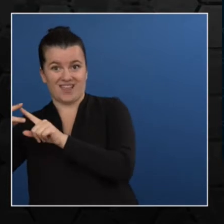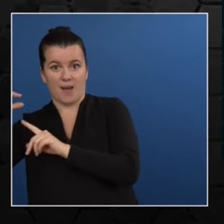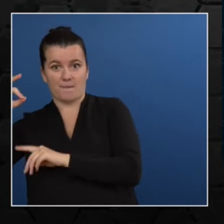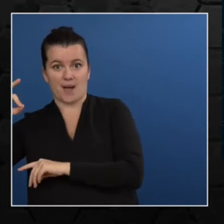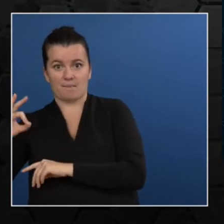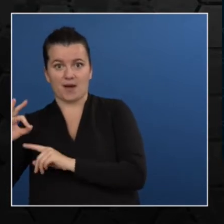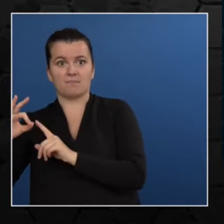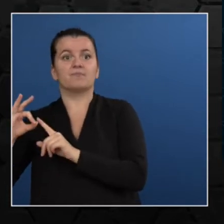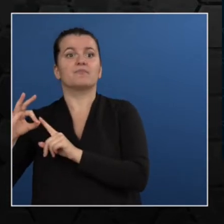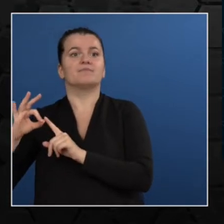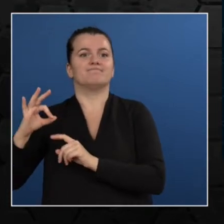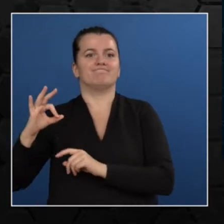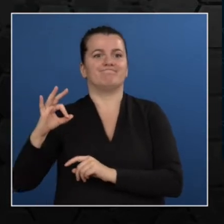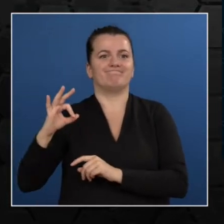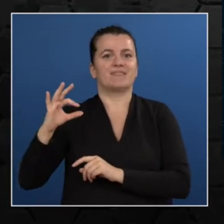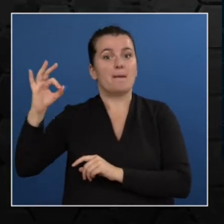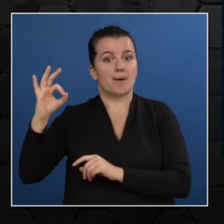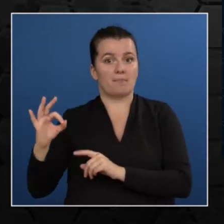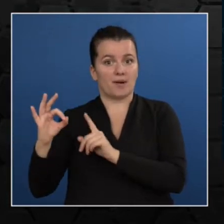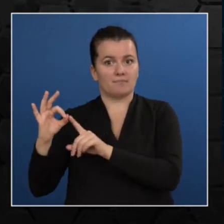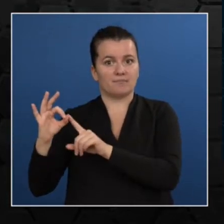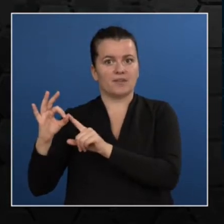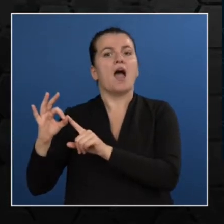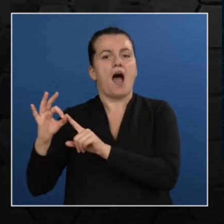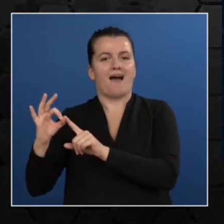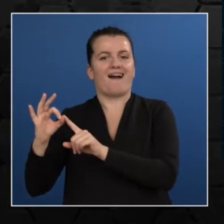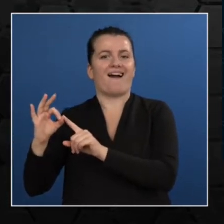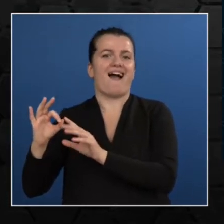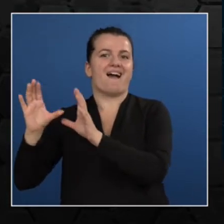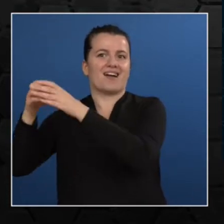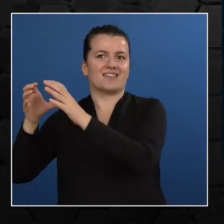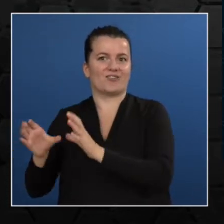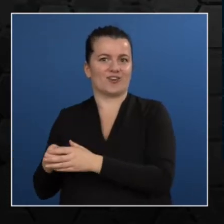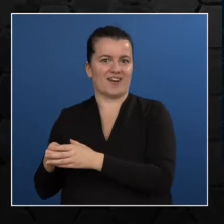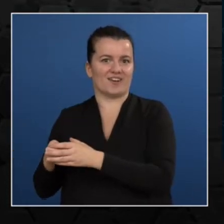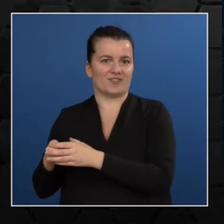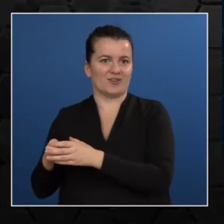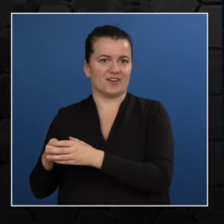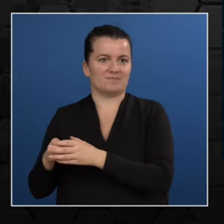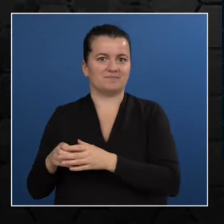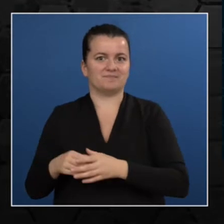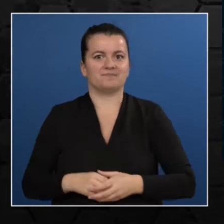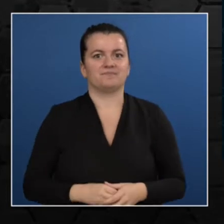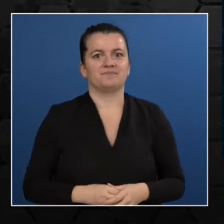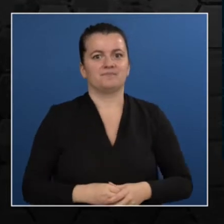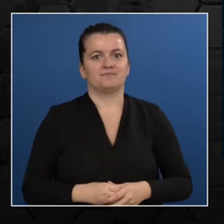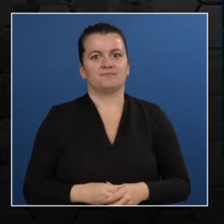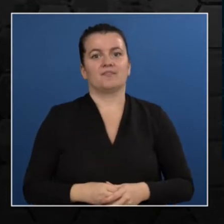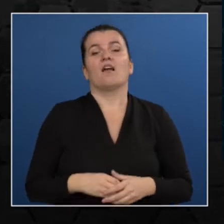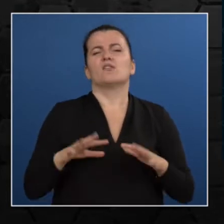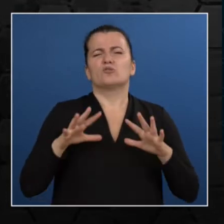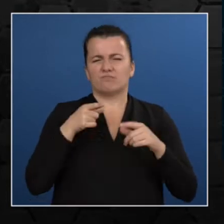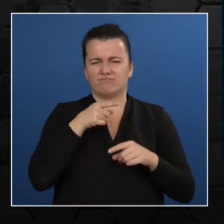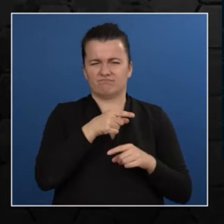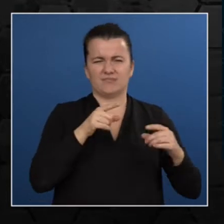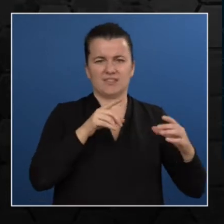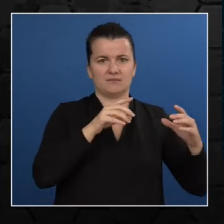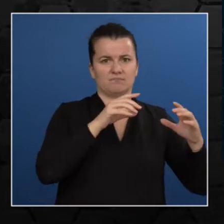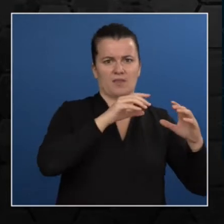Now, this looks quite intimidating. So let's break this down into one single unit of neuron,